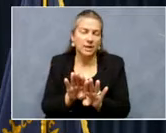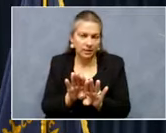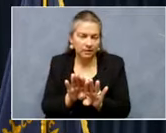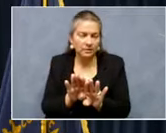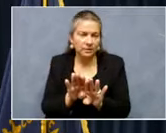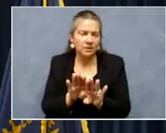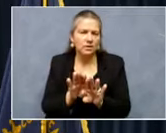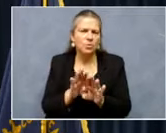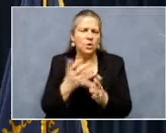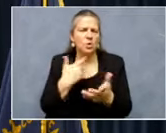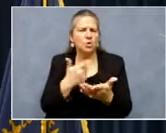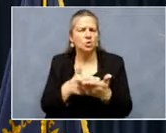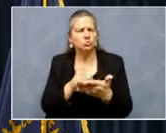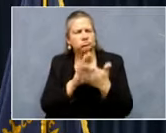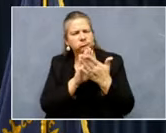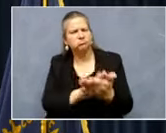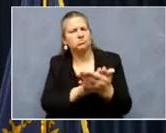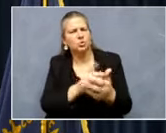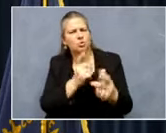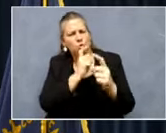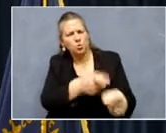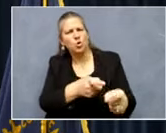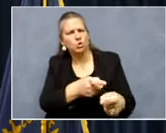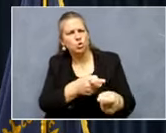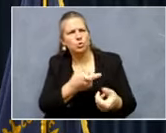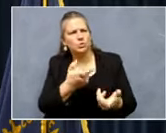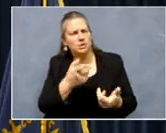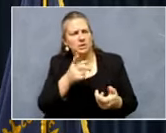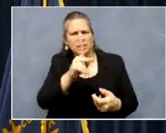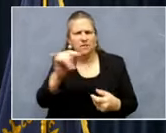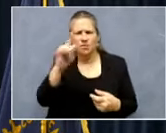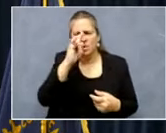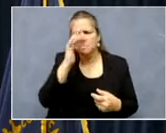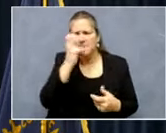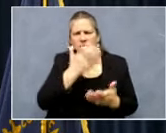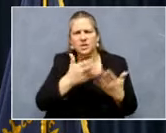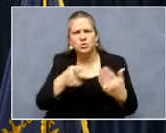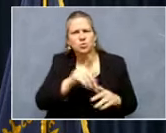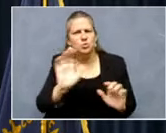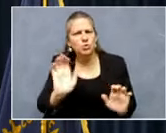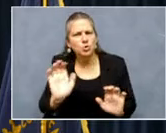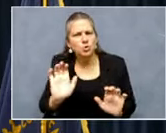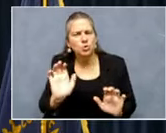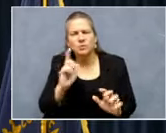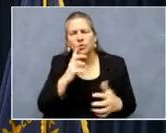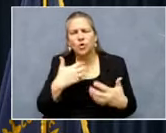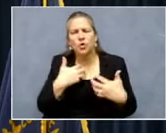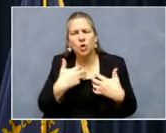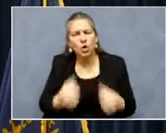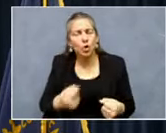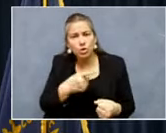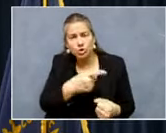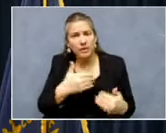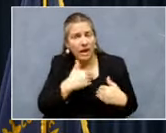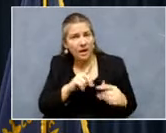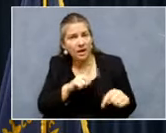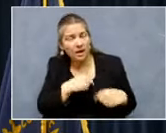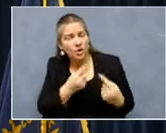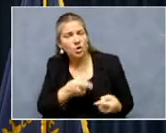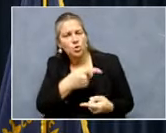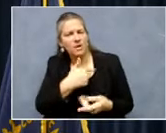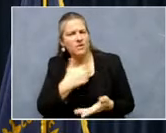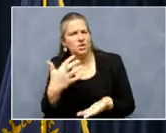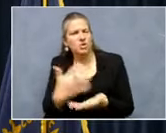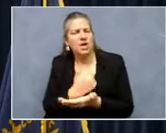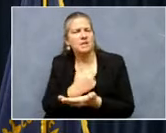as one Kentucky for the amazing things that you have done and for the courage you've had and that you get a chance to tell the